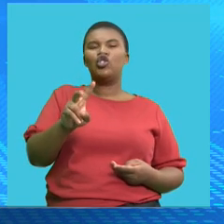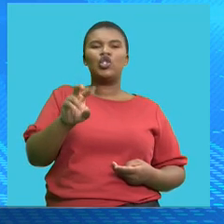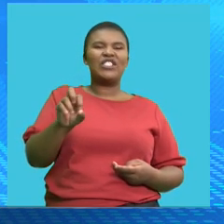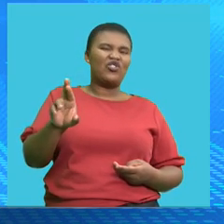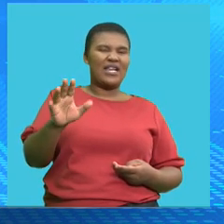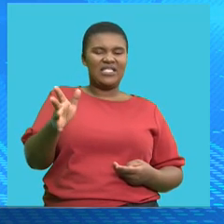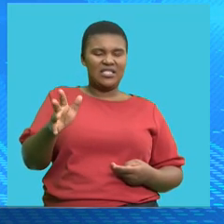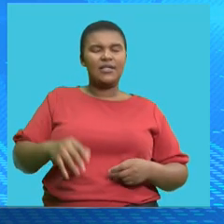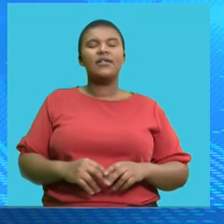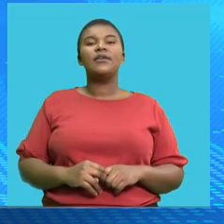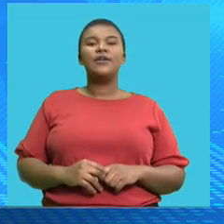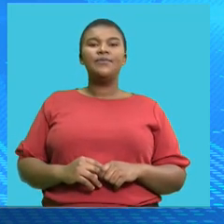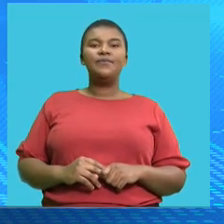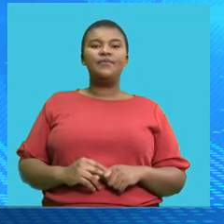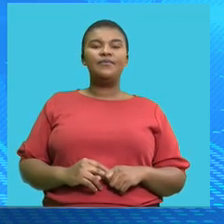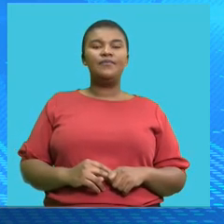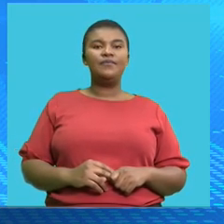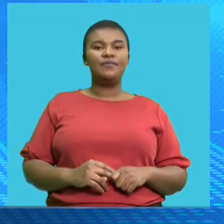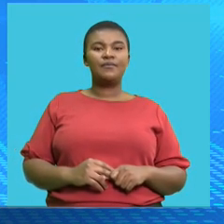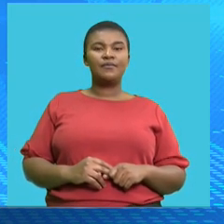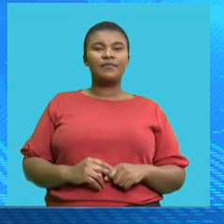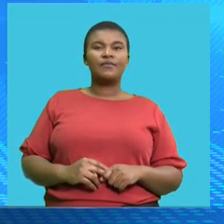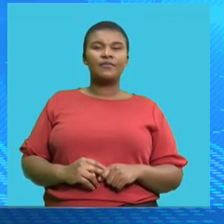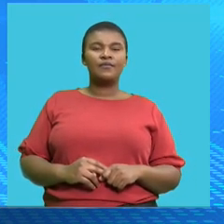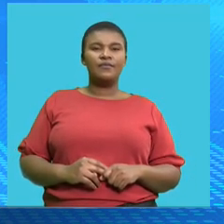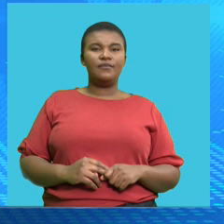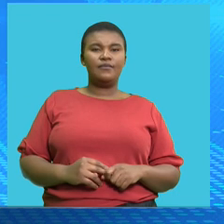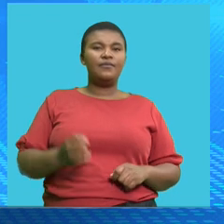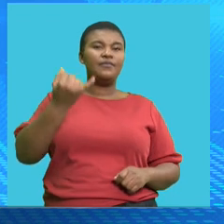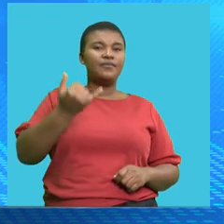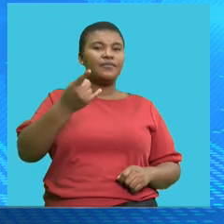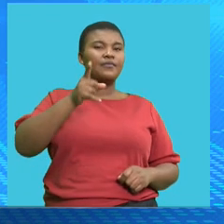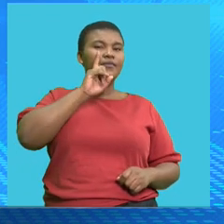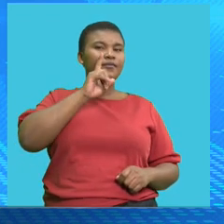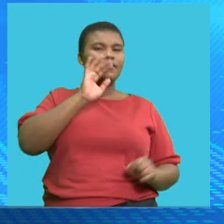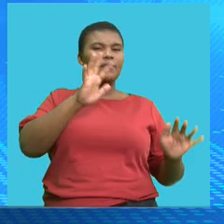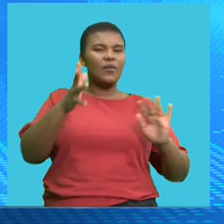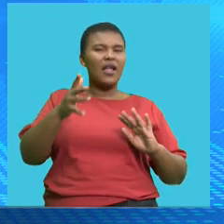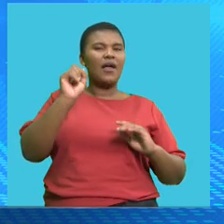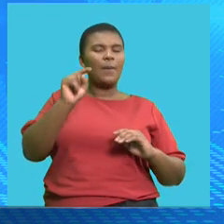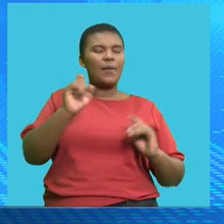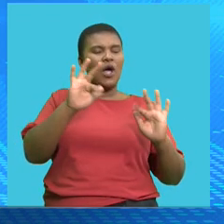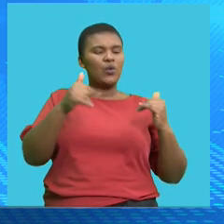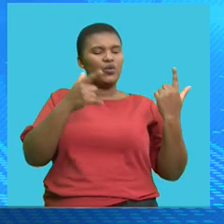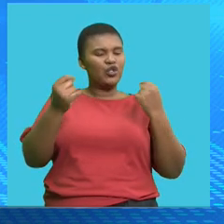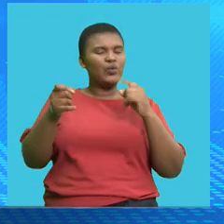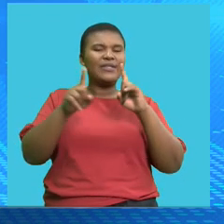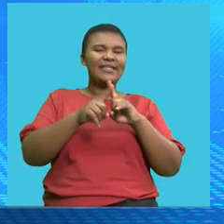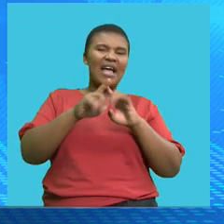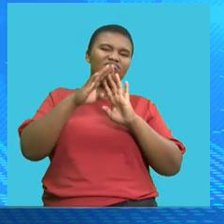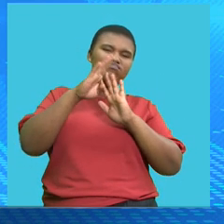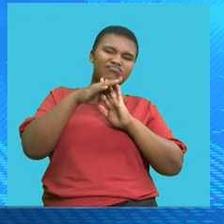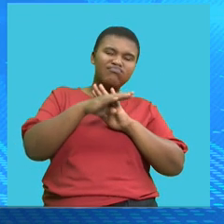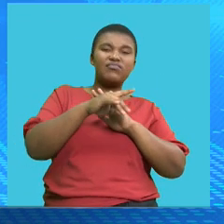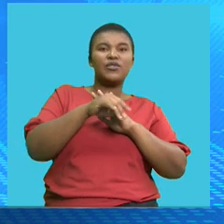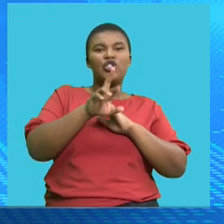rands per liter so a combination of lower oil prices lower refinery margins as well as a less depreciated rand